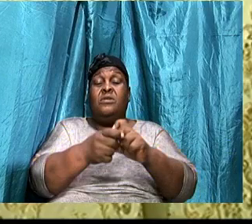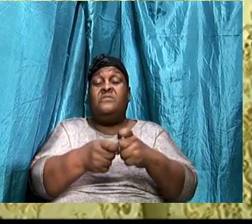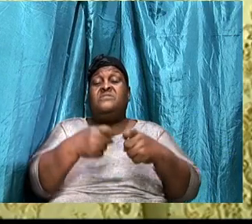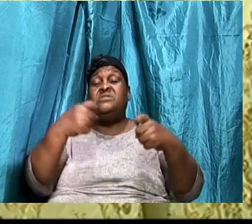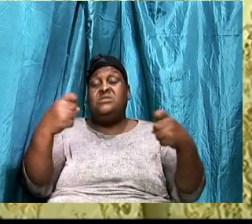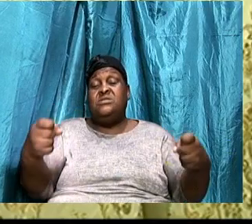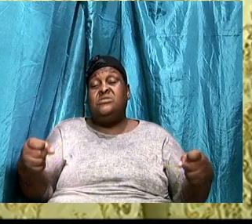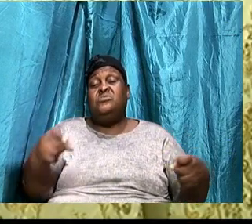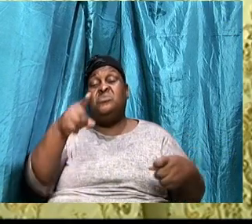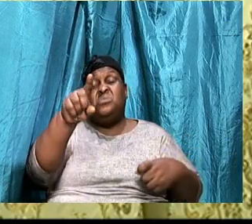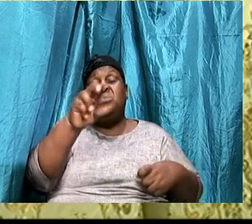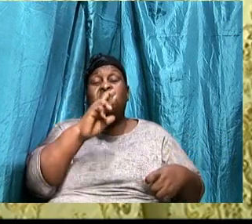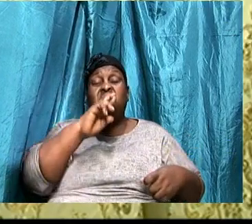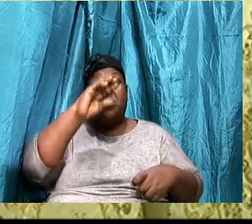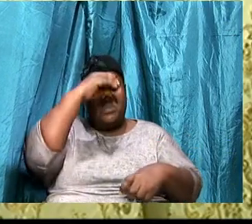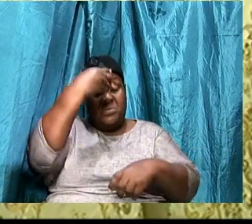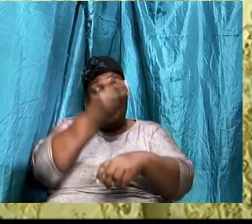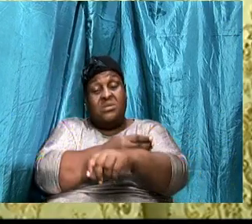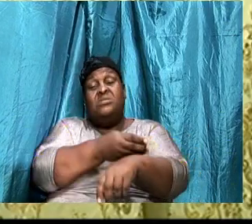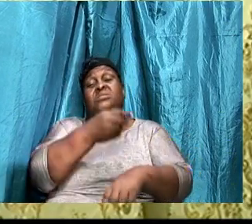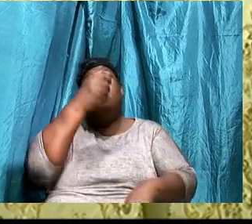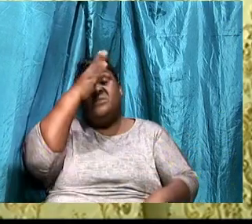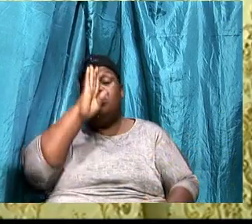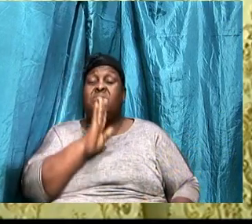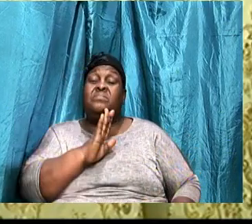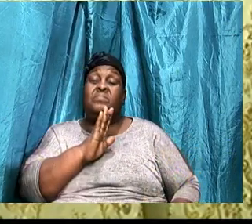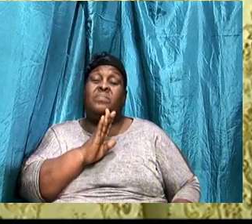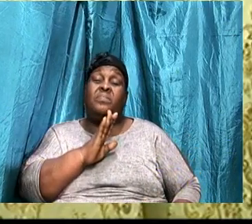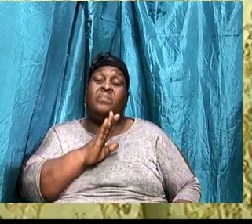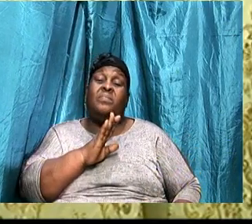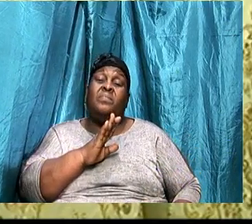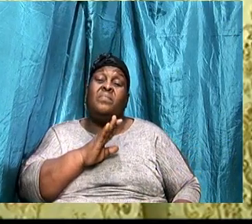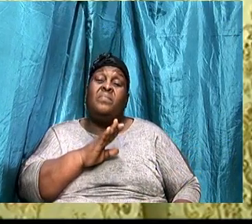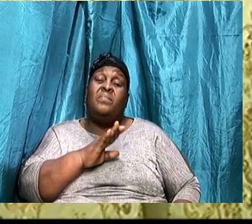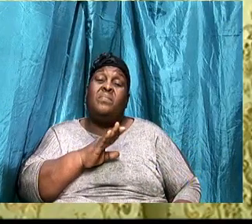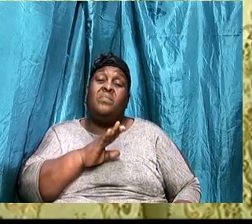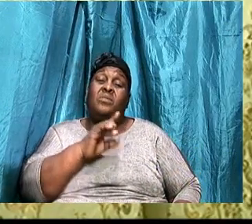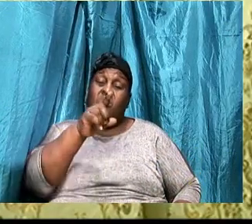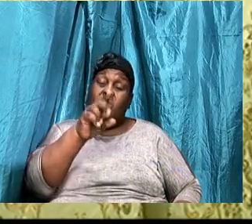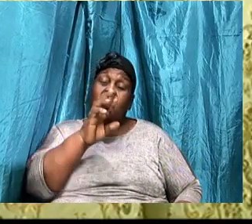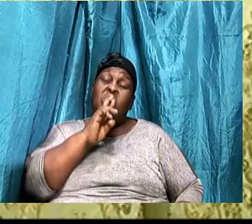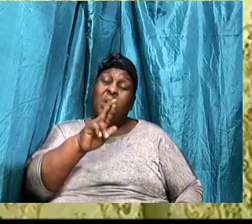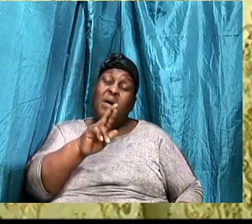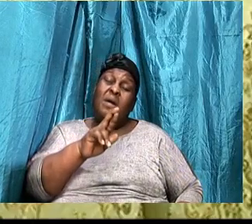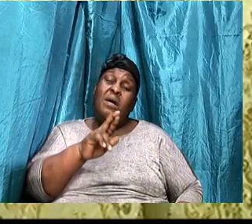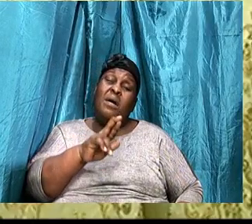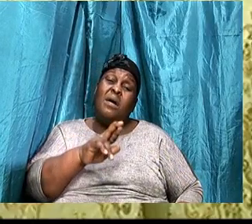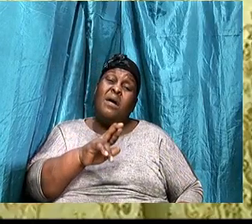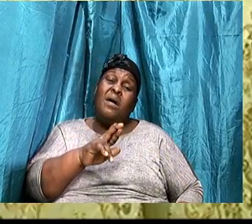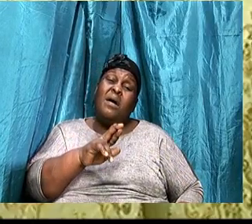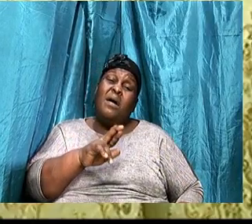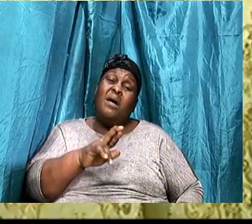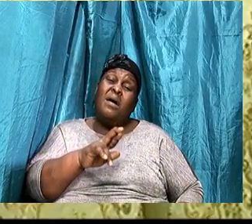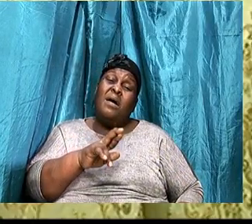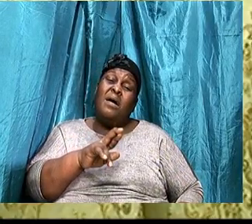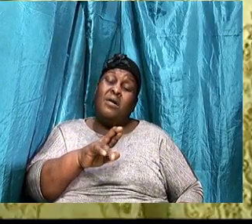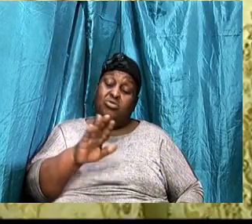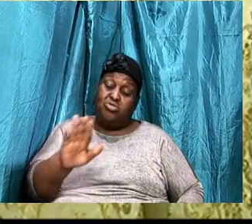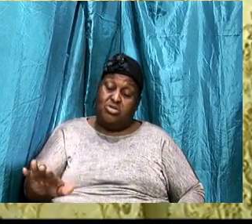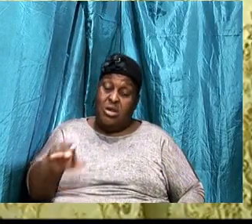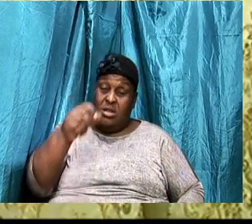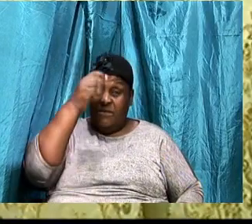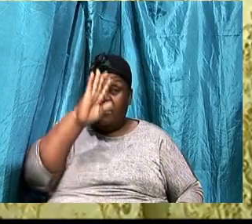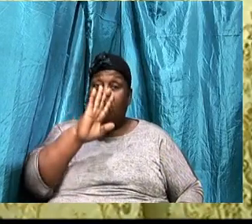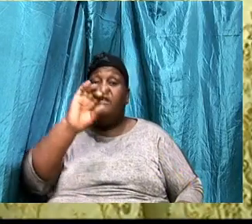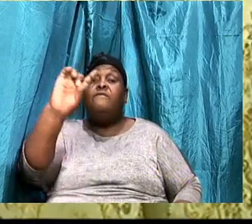are a son of God. And you are a child of God first. You are a son of God first. Irrespective